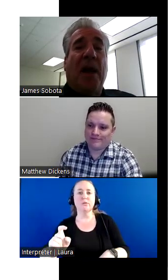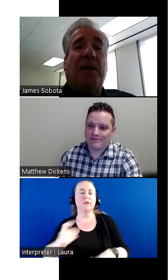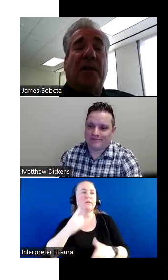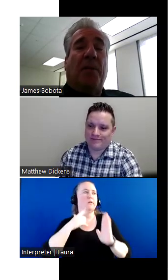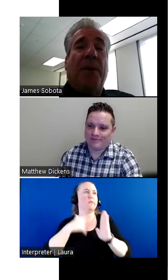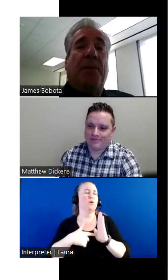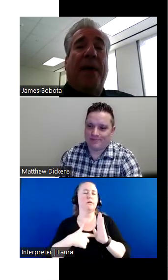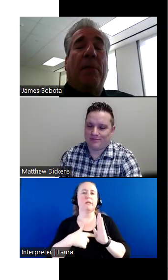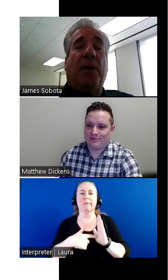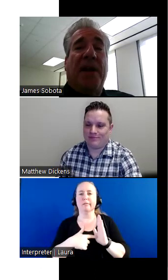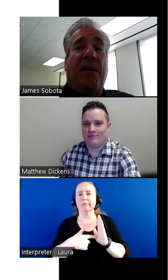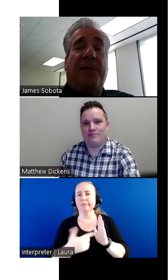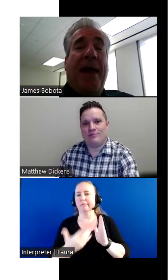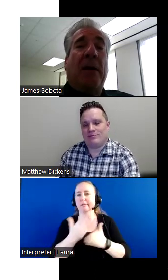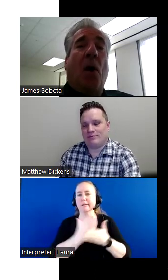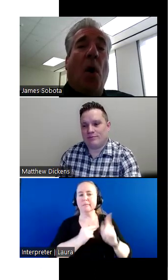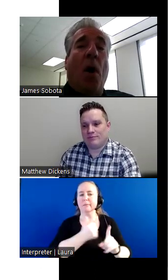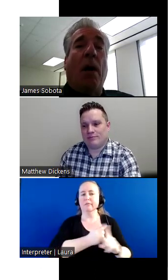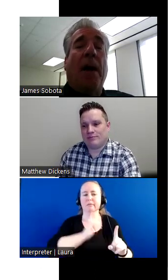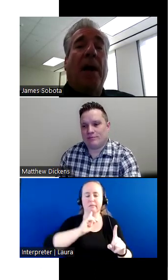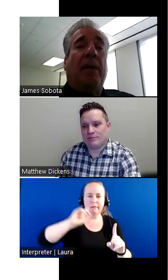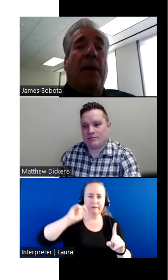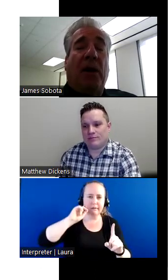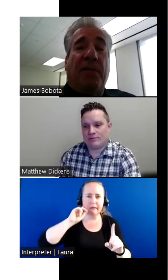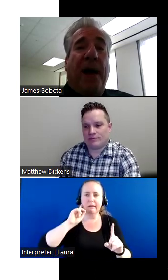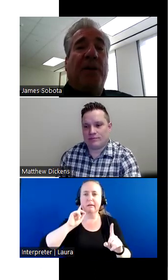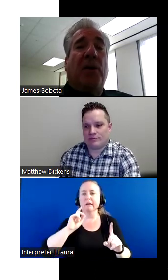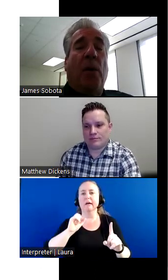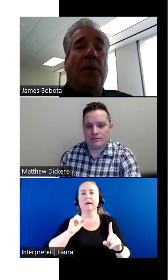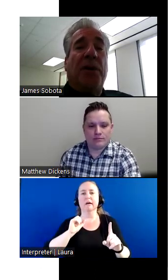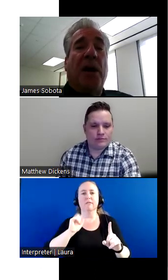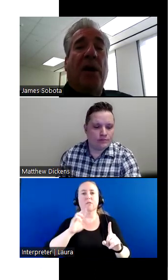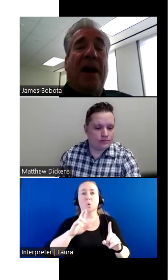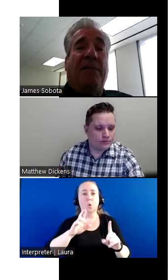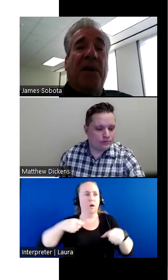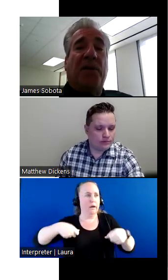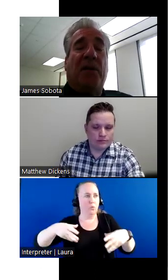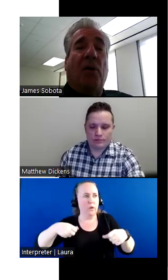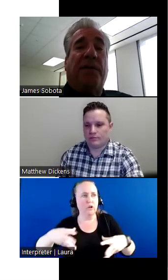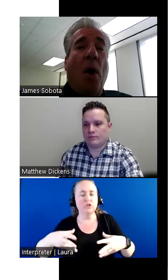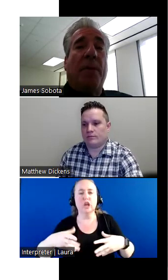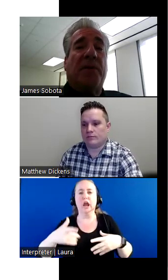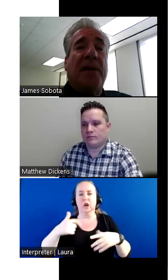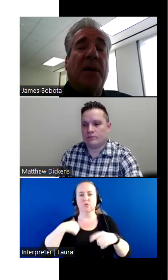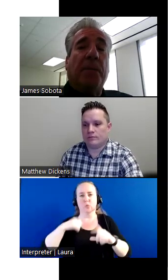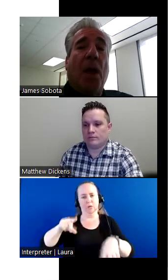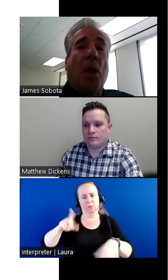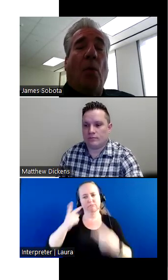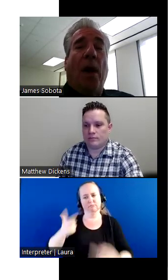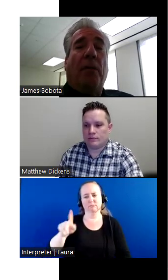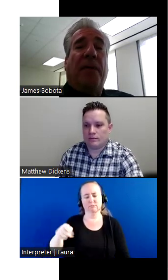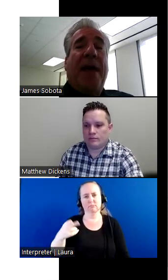instance, to some people that were deaf and are, they were confined to a wheelchair and I visited those pharmacies.